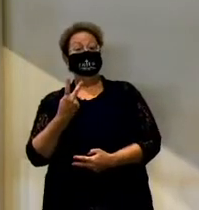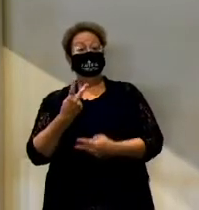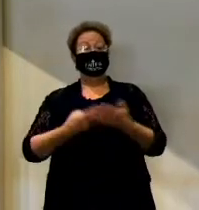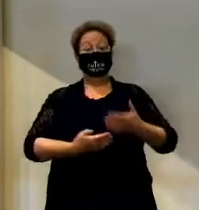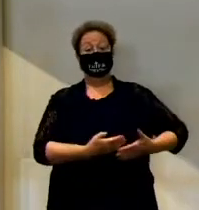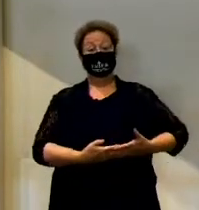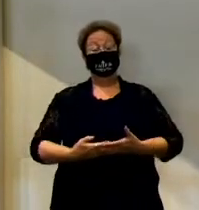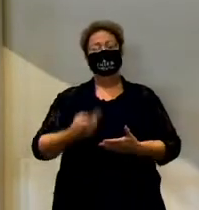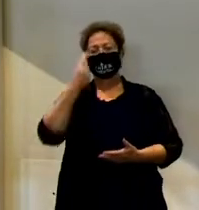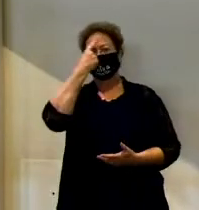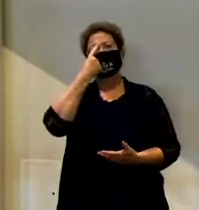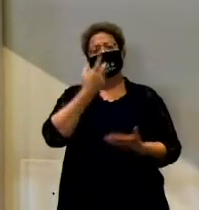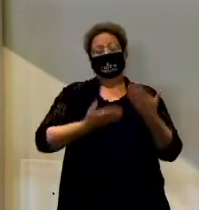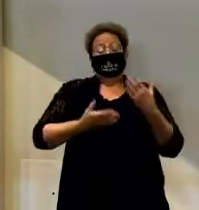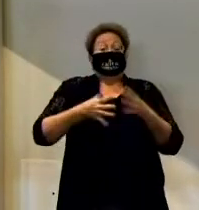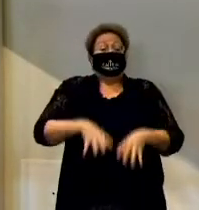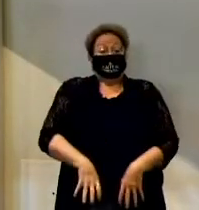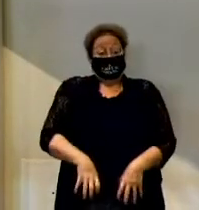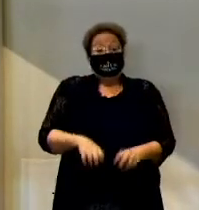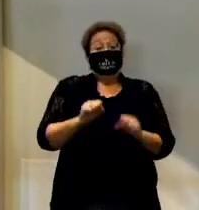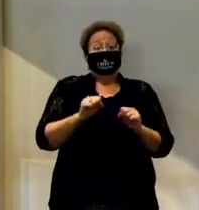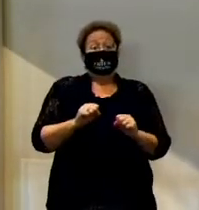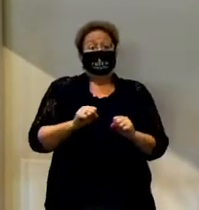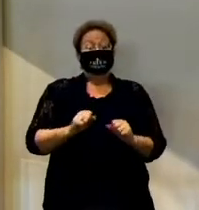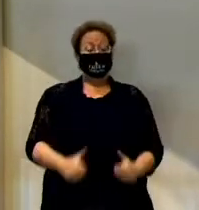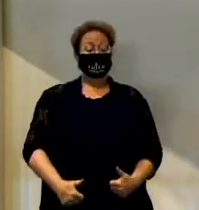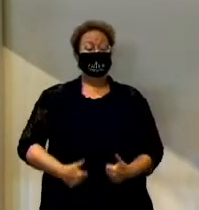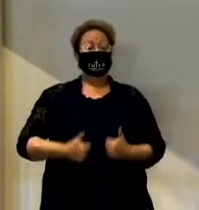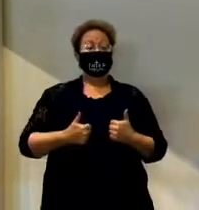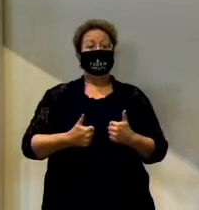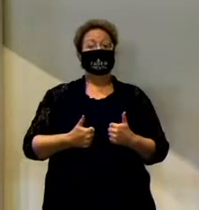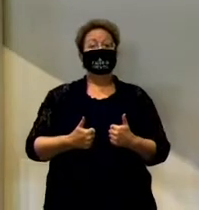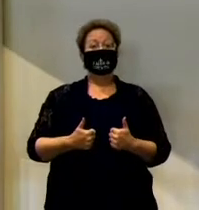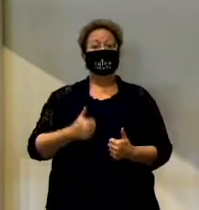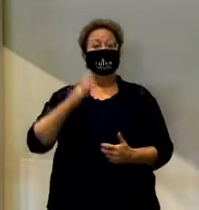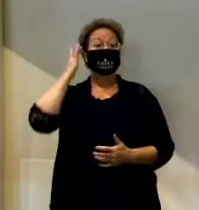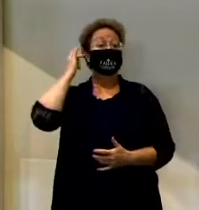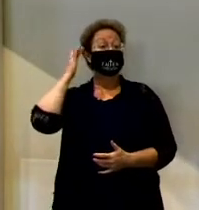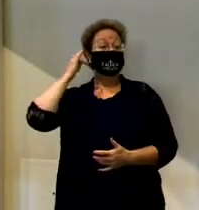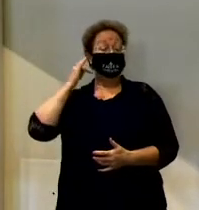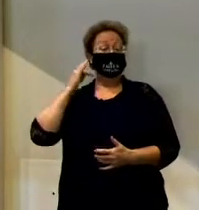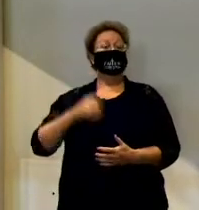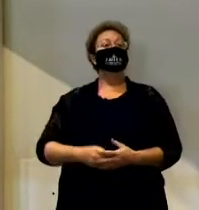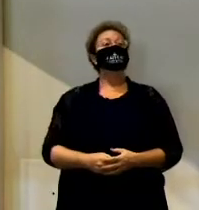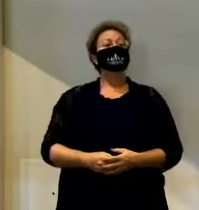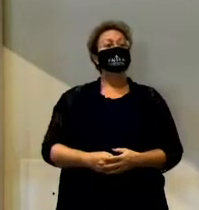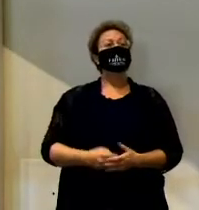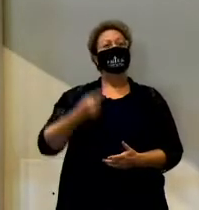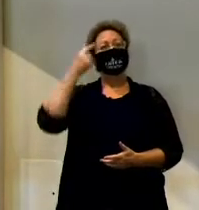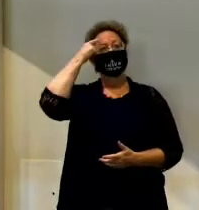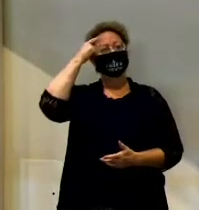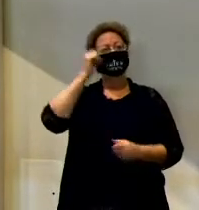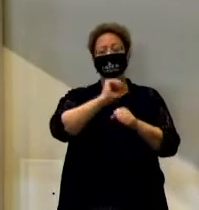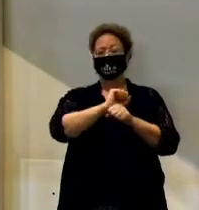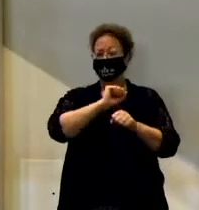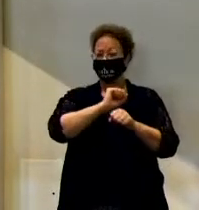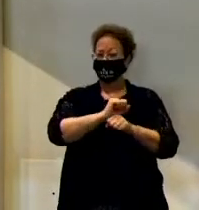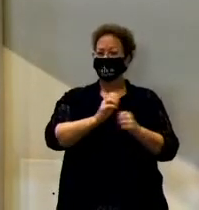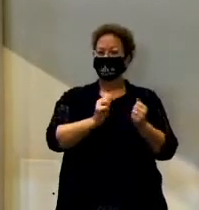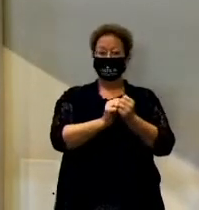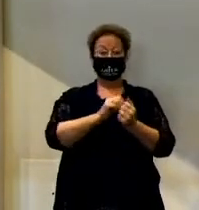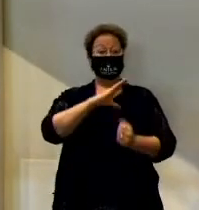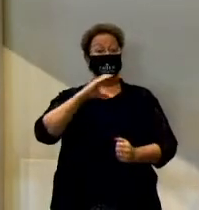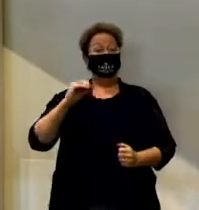as an option, too. And at the time, we were living in Riverside County, California, and so we thought we'd work with the county adoption